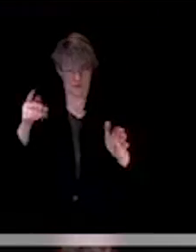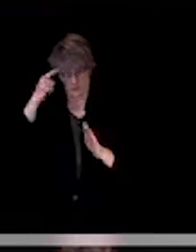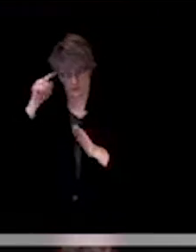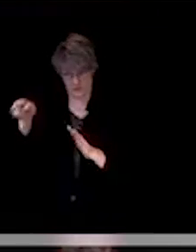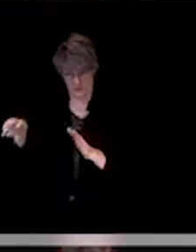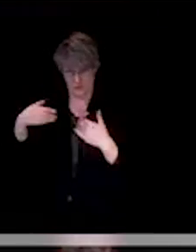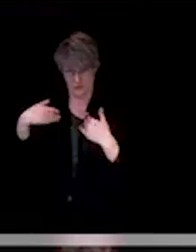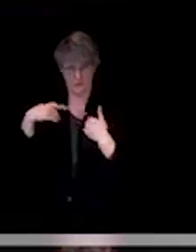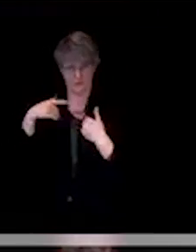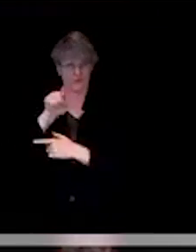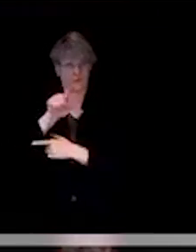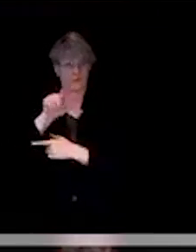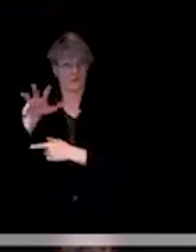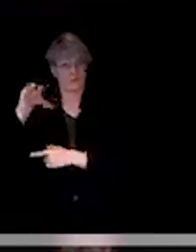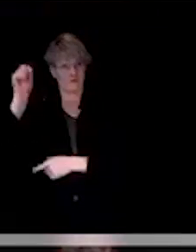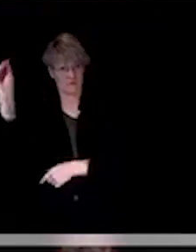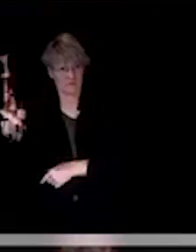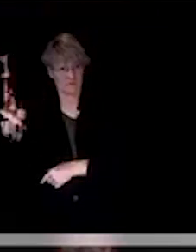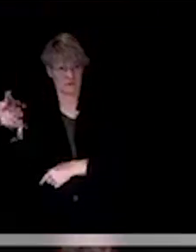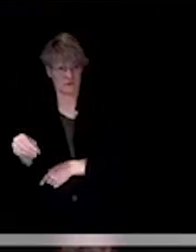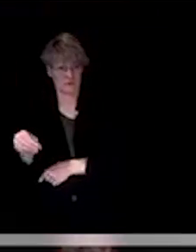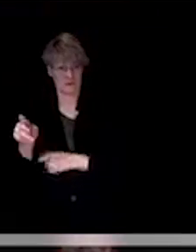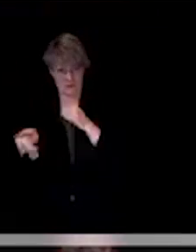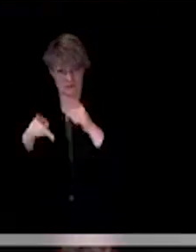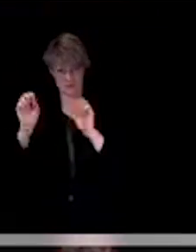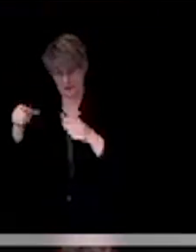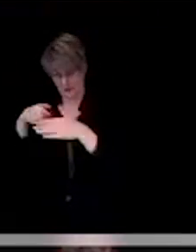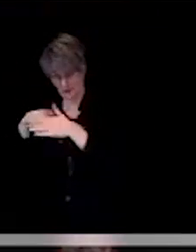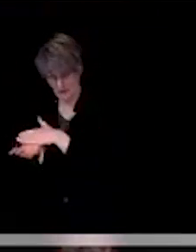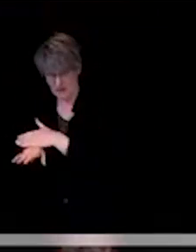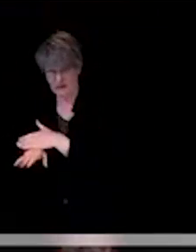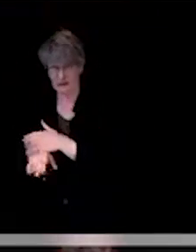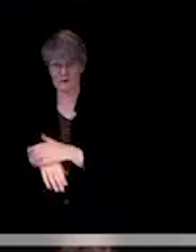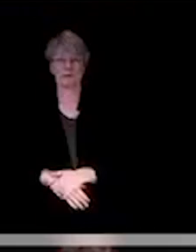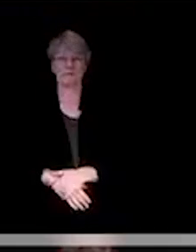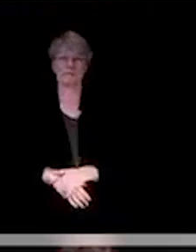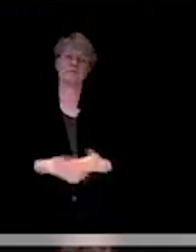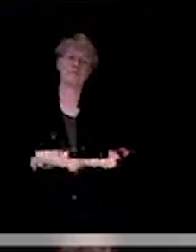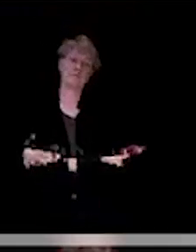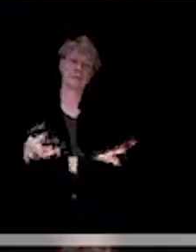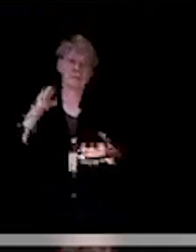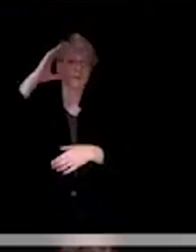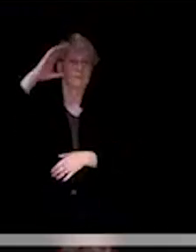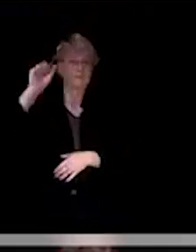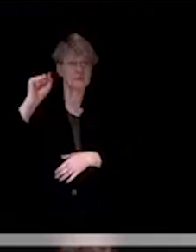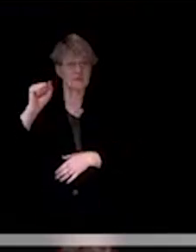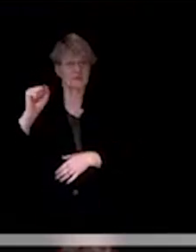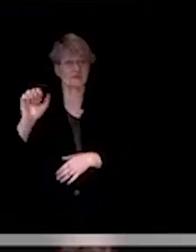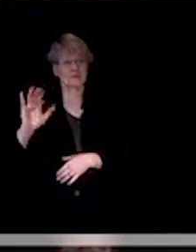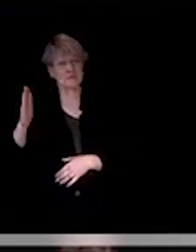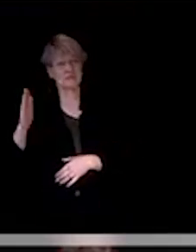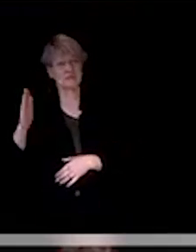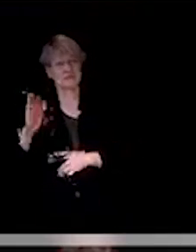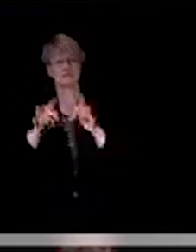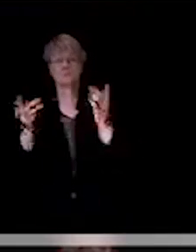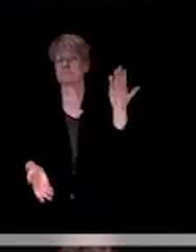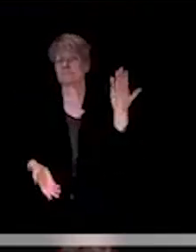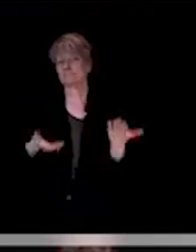like as movie theaters are? Dr. Ramstrom, know, that makes sense to me. There may also be some